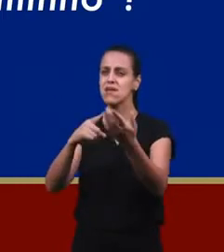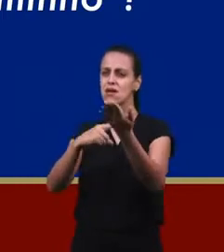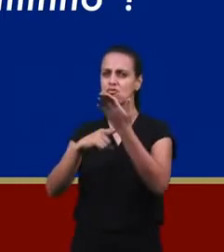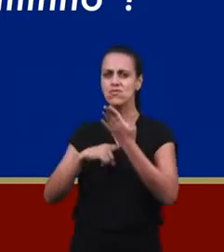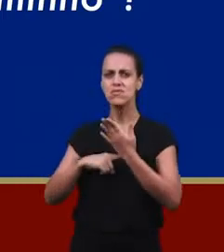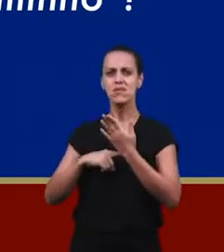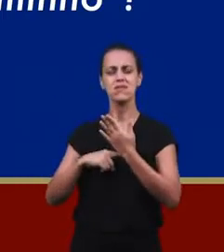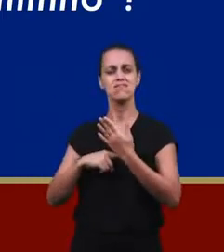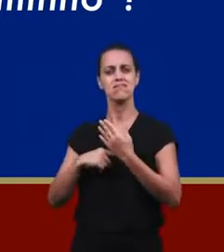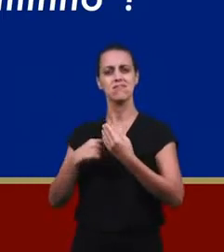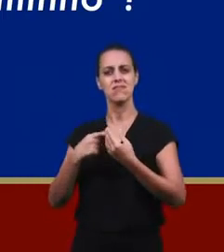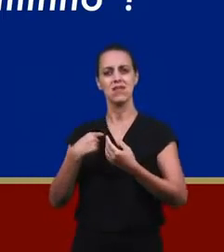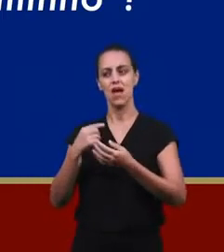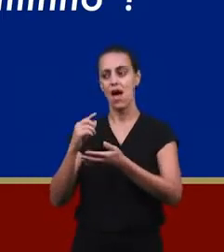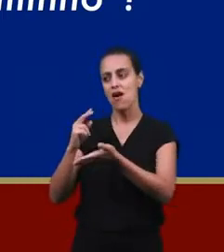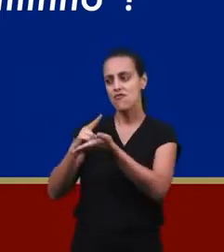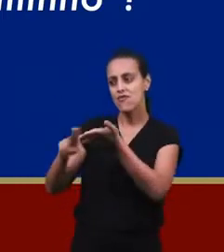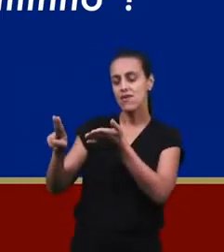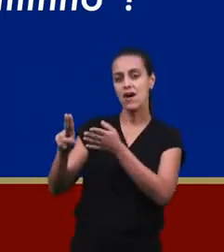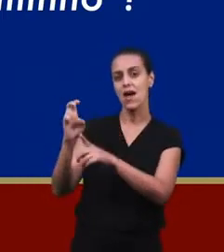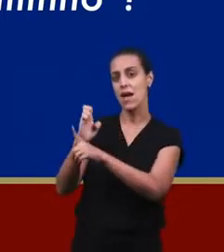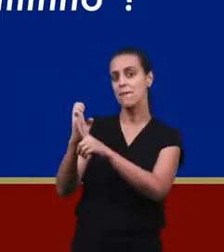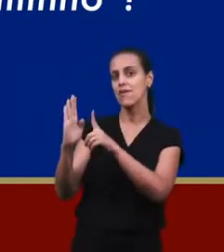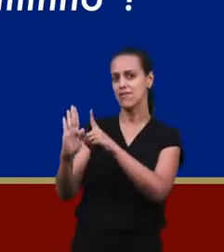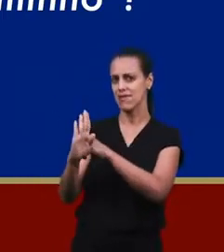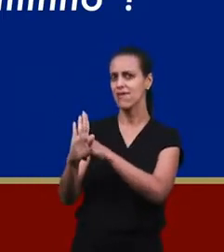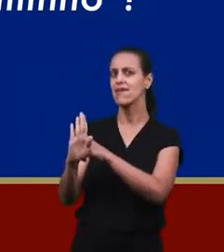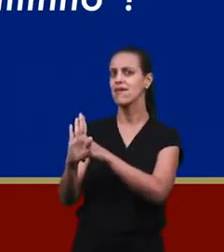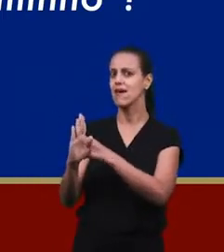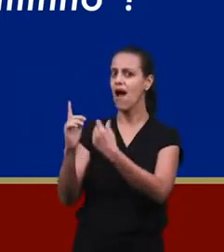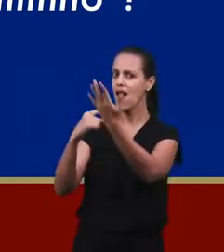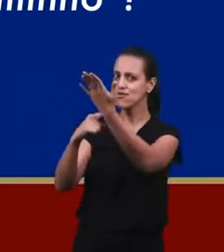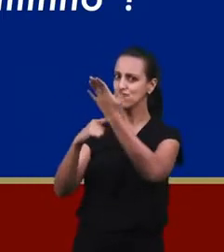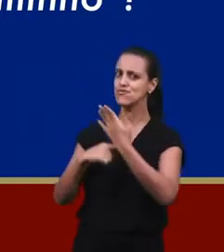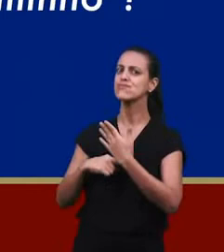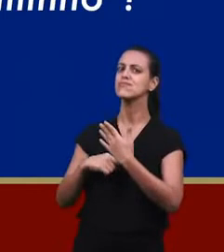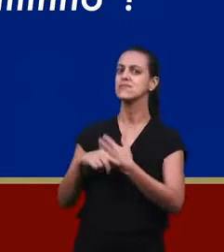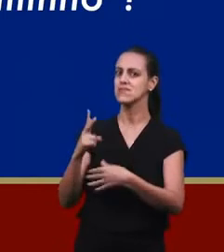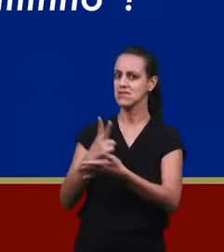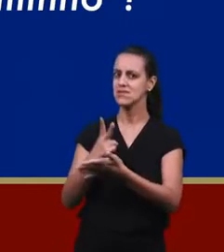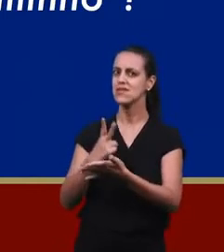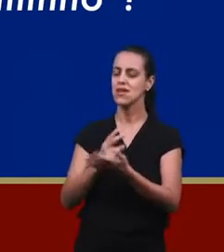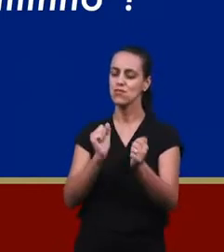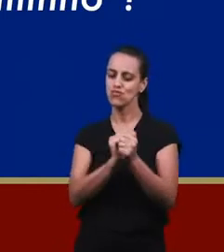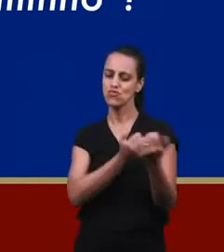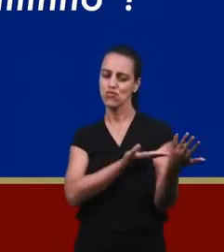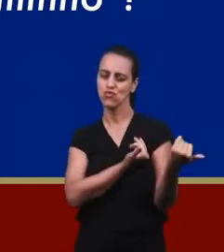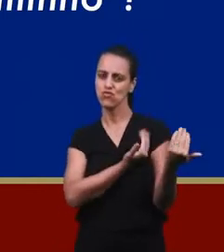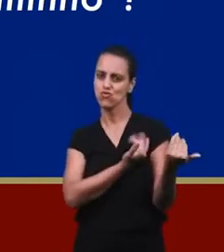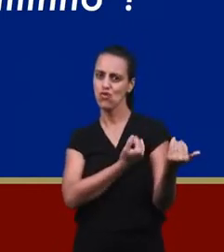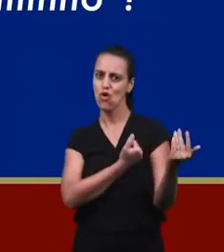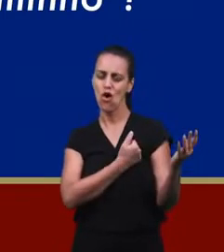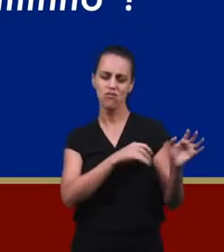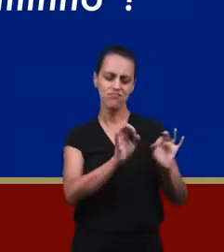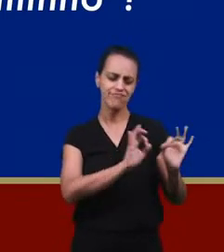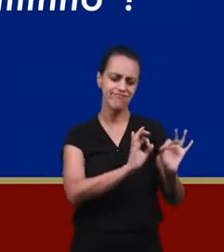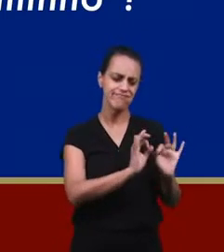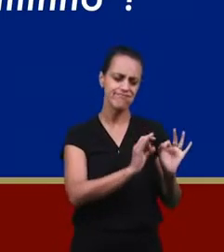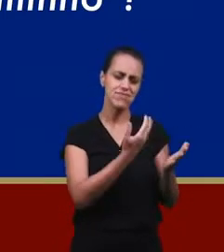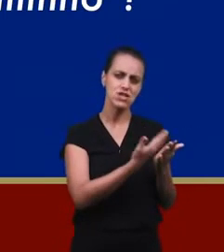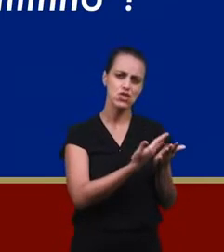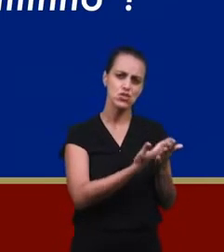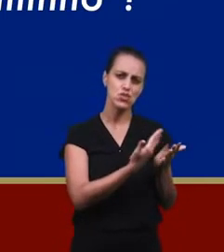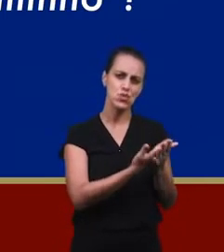to the Sunday Bible School. Together with the youth, the studies